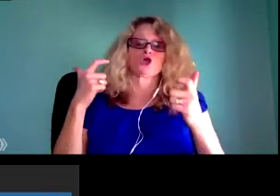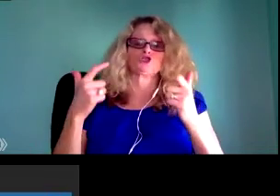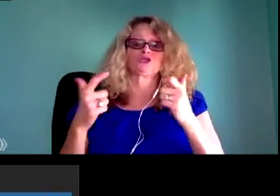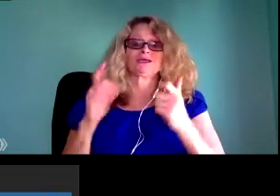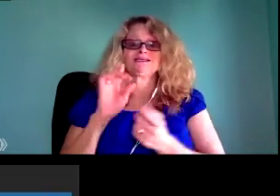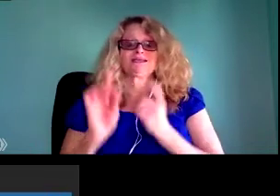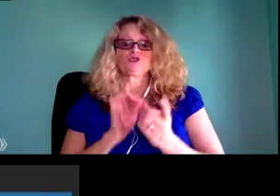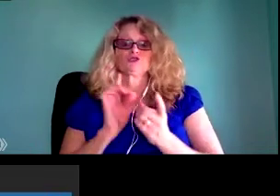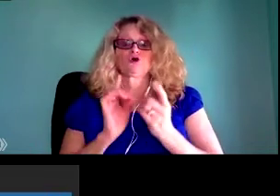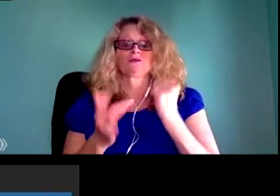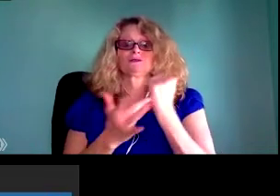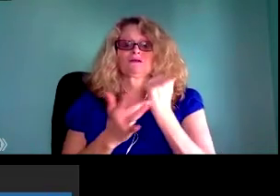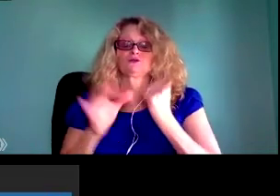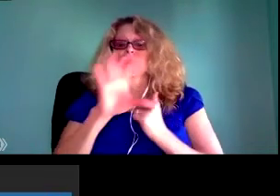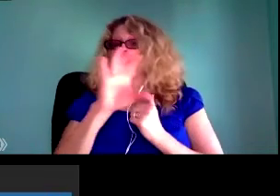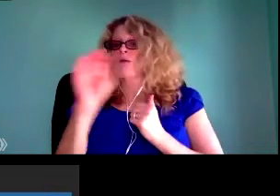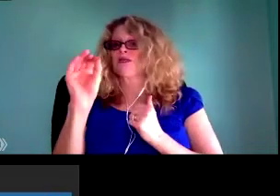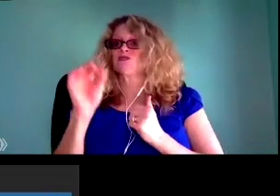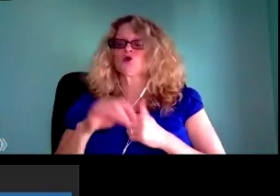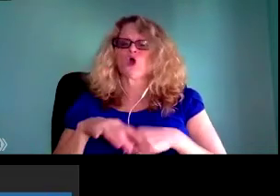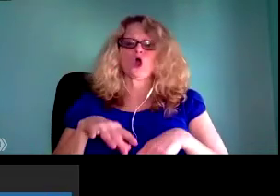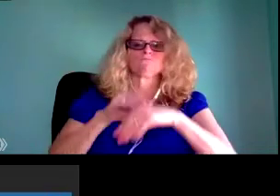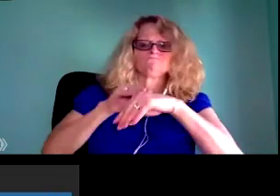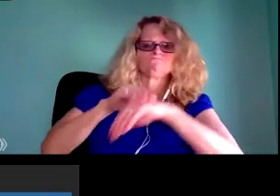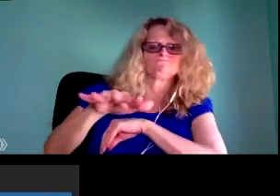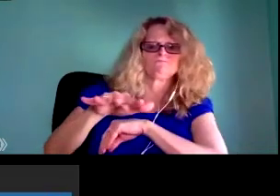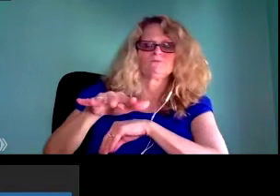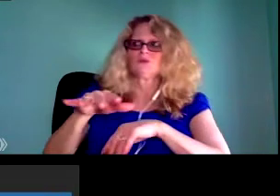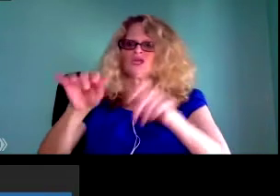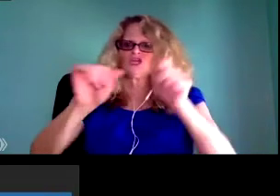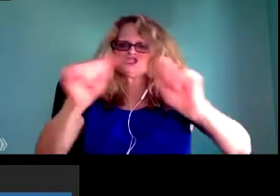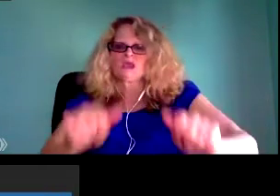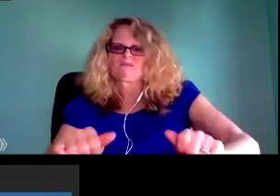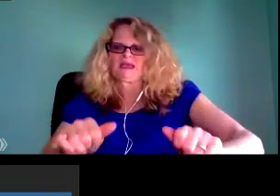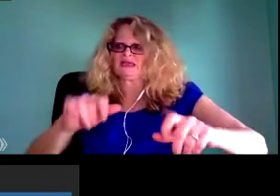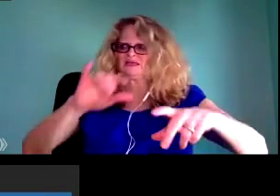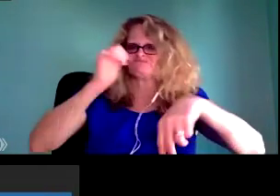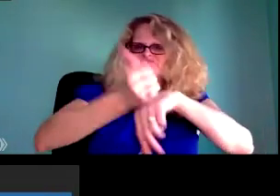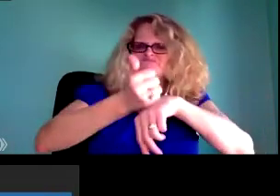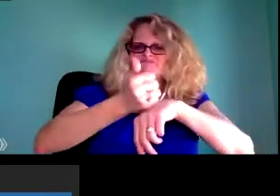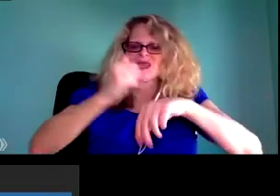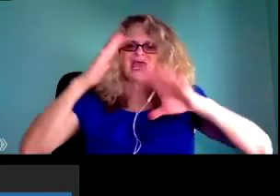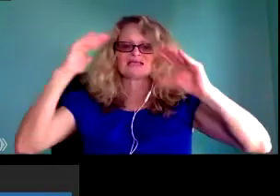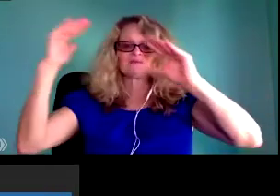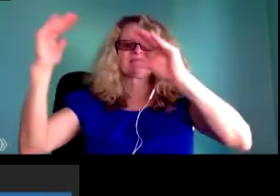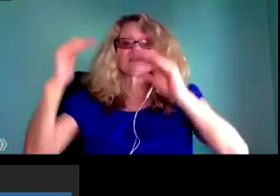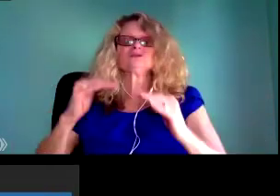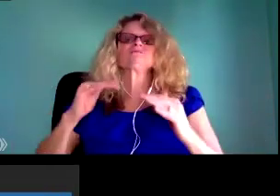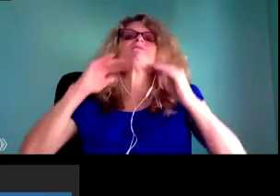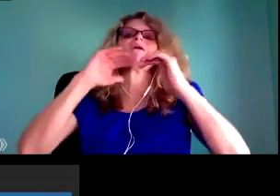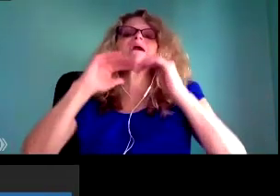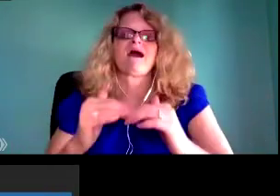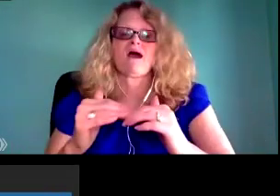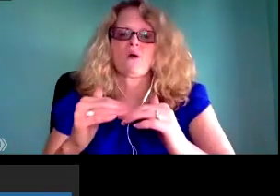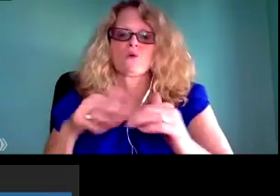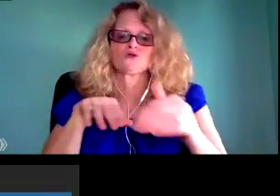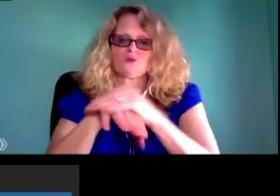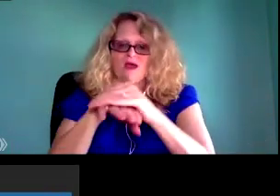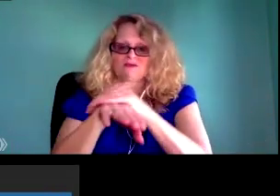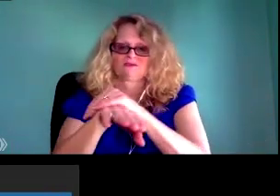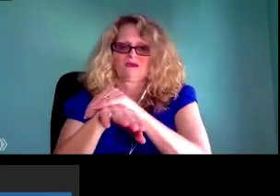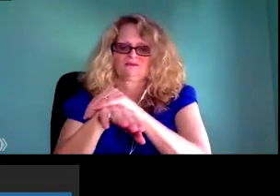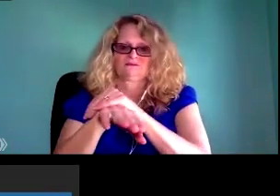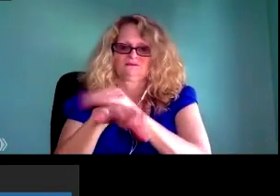deeper investigation. That also is socializing researchers and people who come into contact with